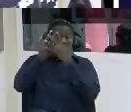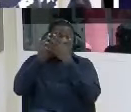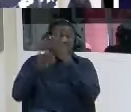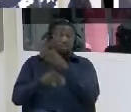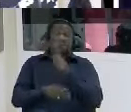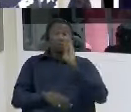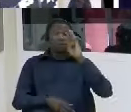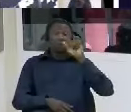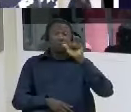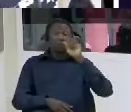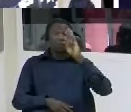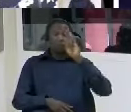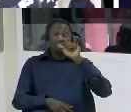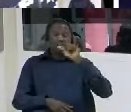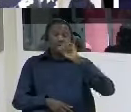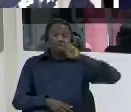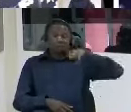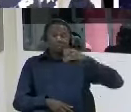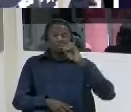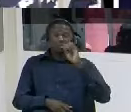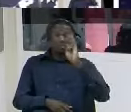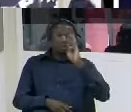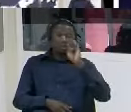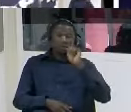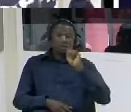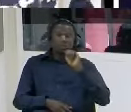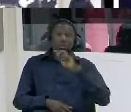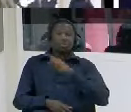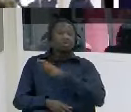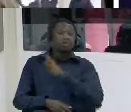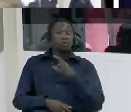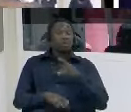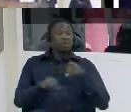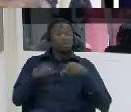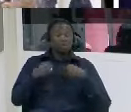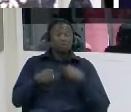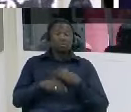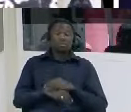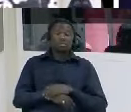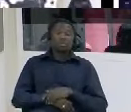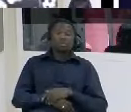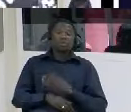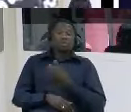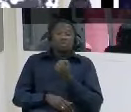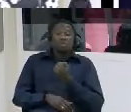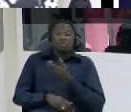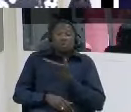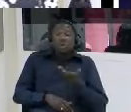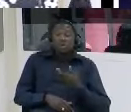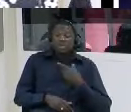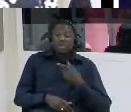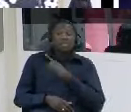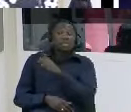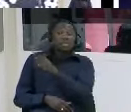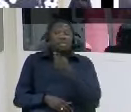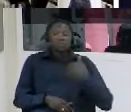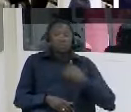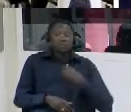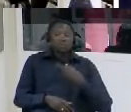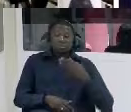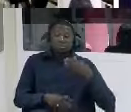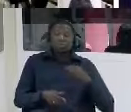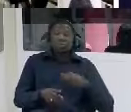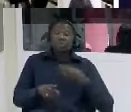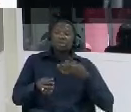what they said what what they told you because why these people will take you up to the booth they bondica you die there and they